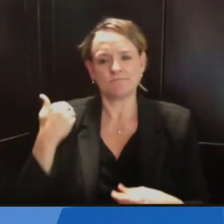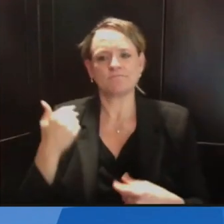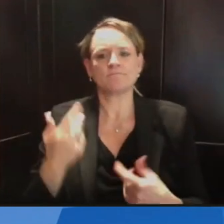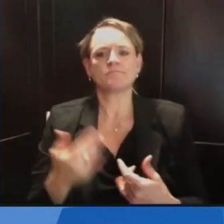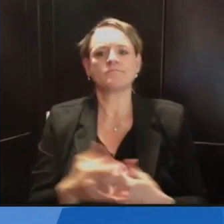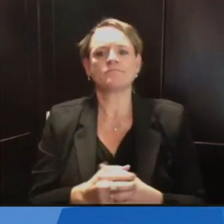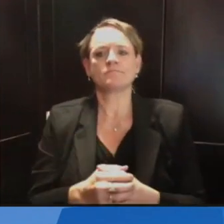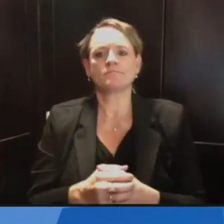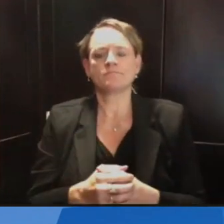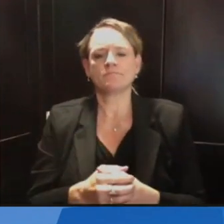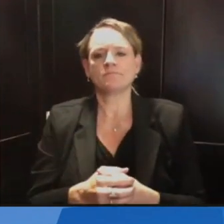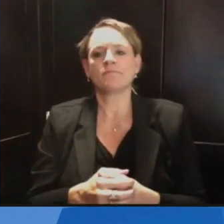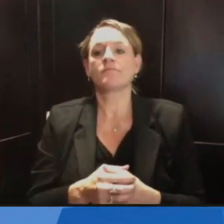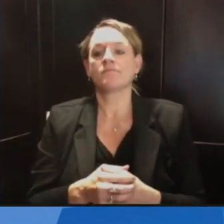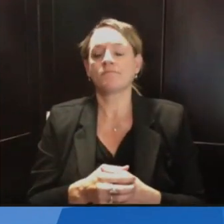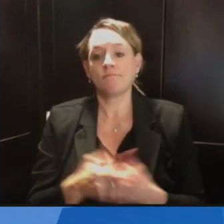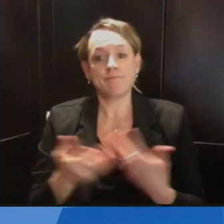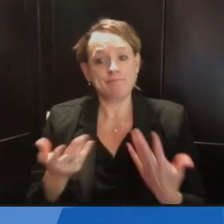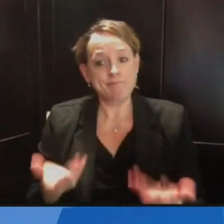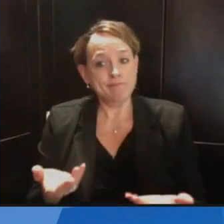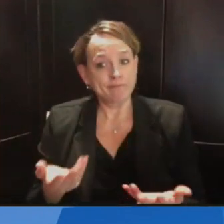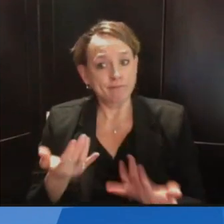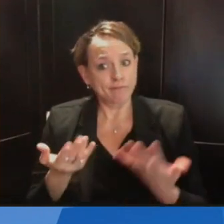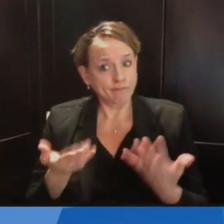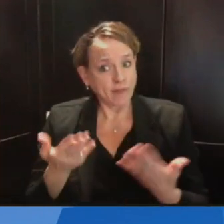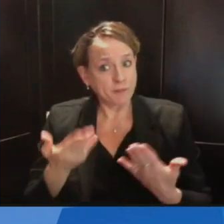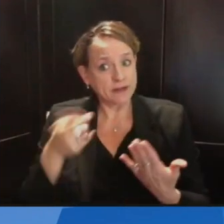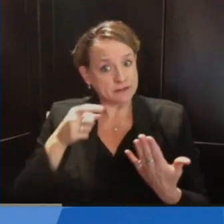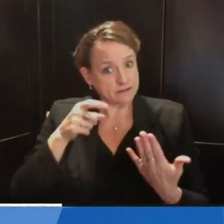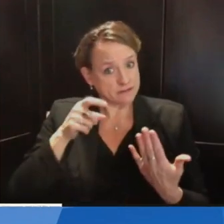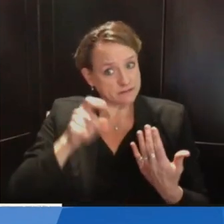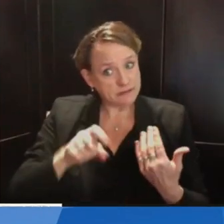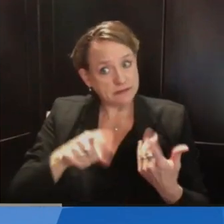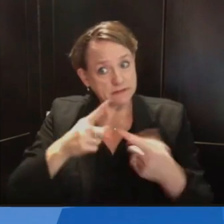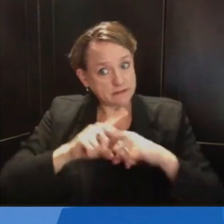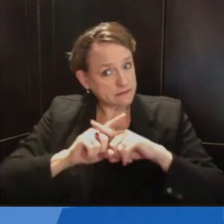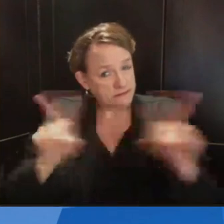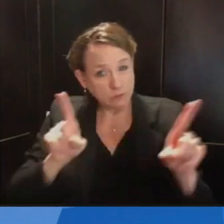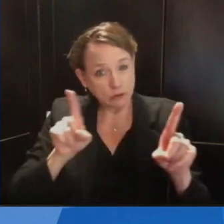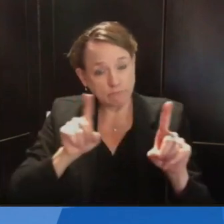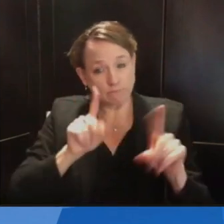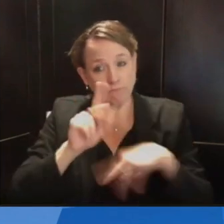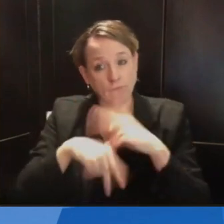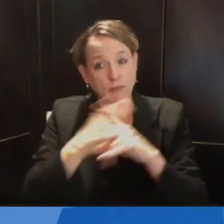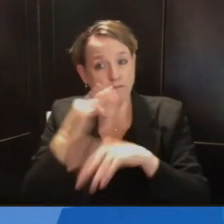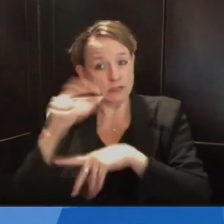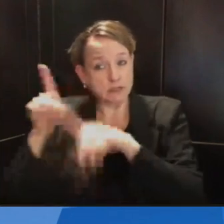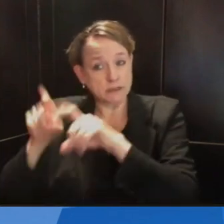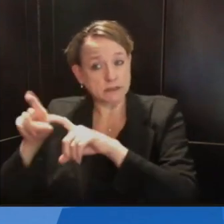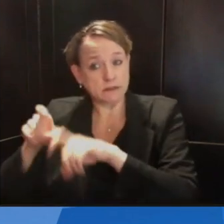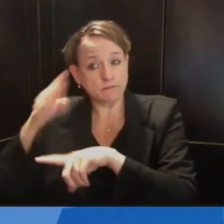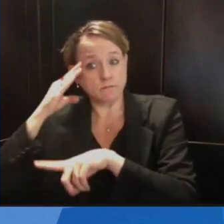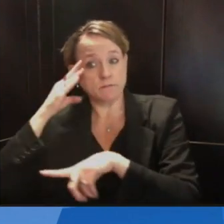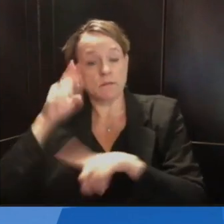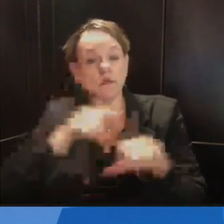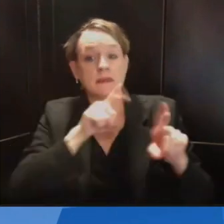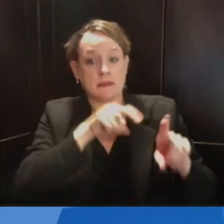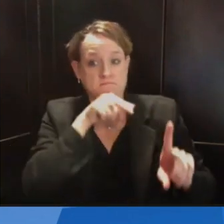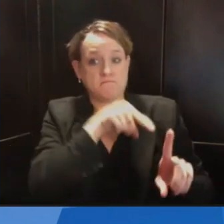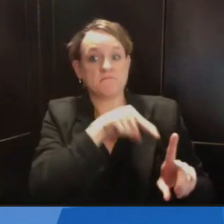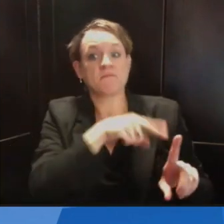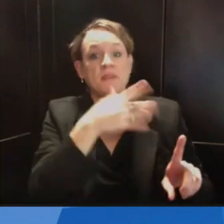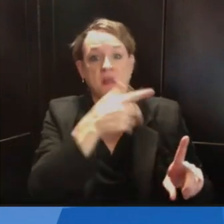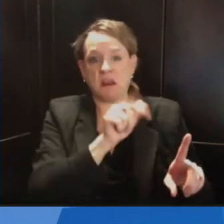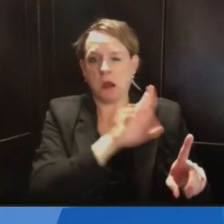use different types of tests besides the gene expert test, since that's the one that seems to be the most at issue right now. So I'm just